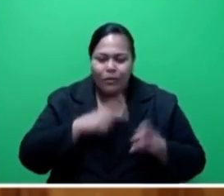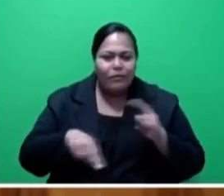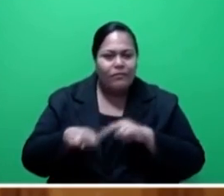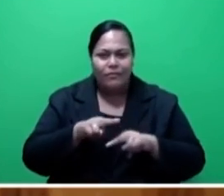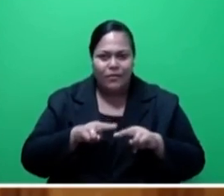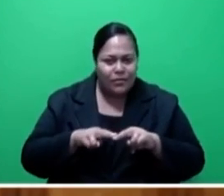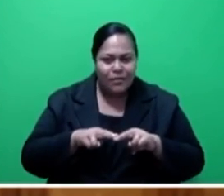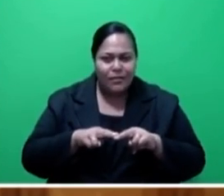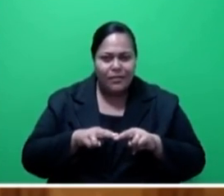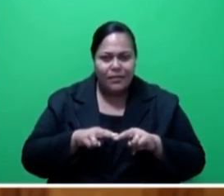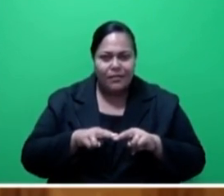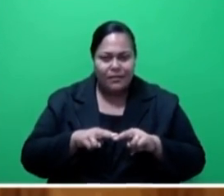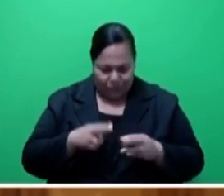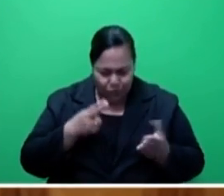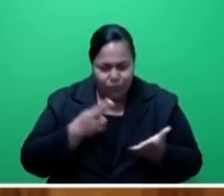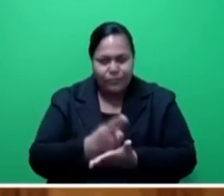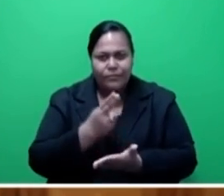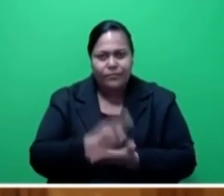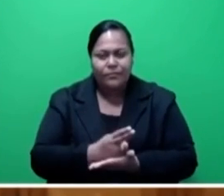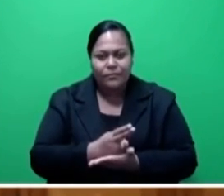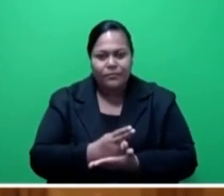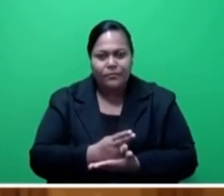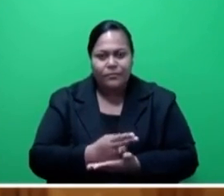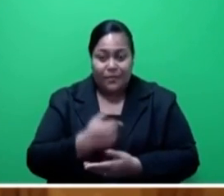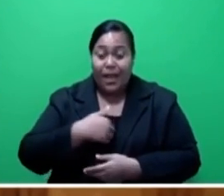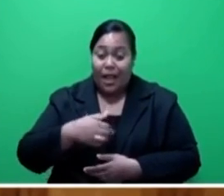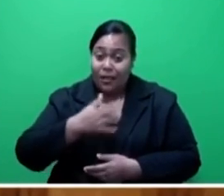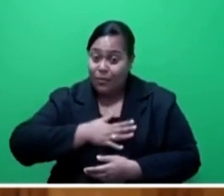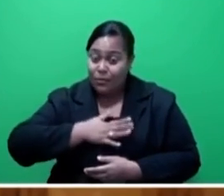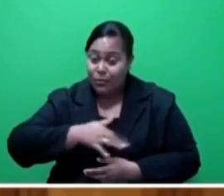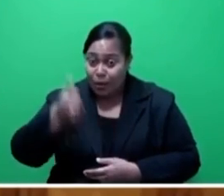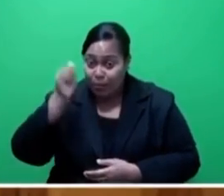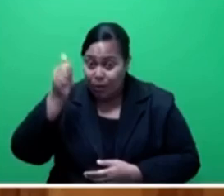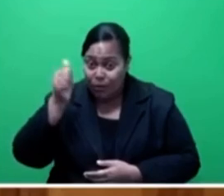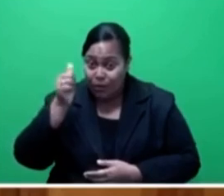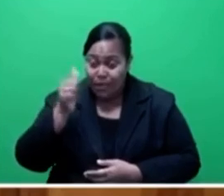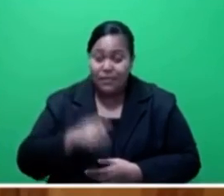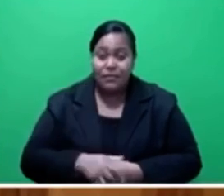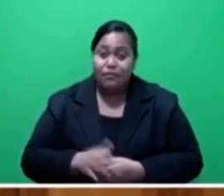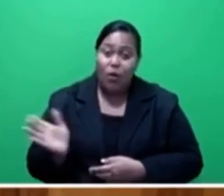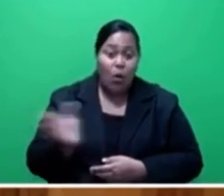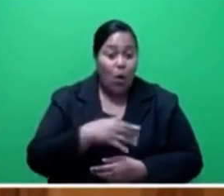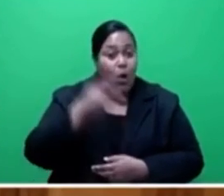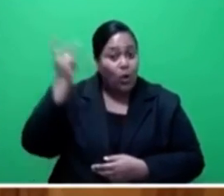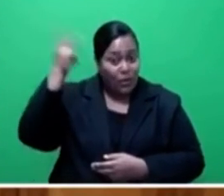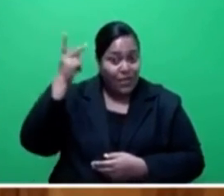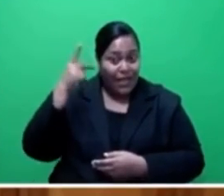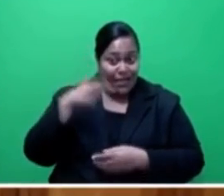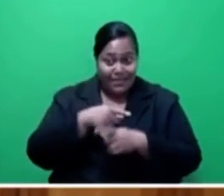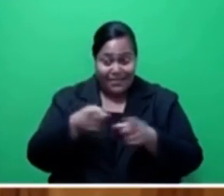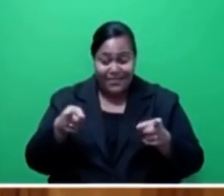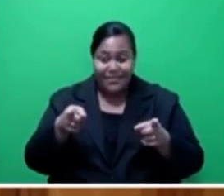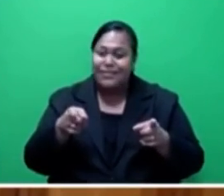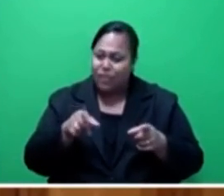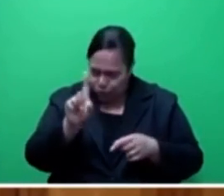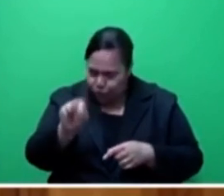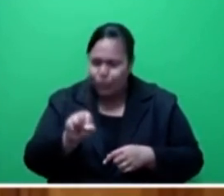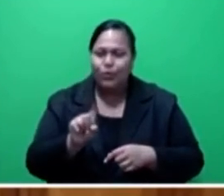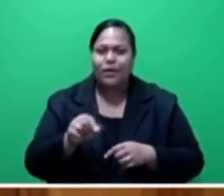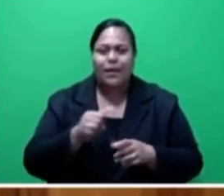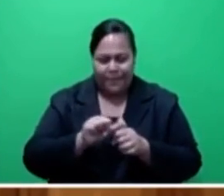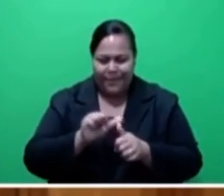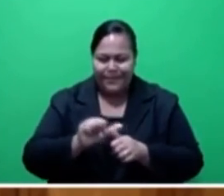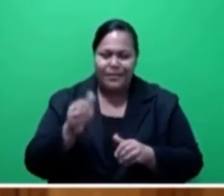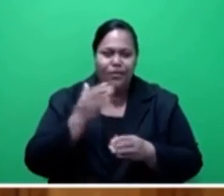In actual facts, I need to apologize to the people who run kindergartens because they do a better job than Fiji First